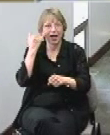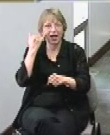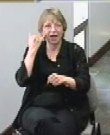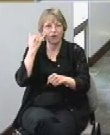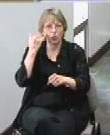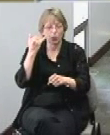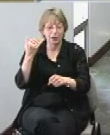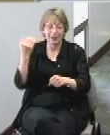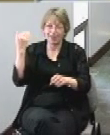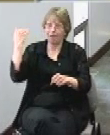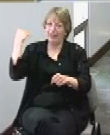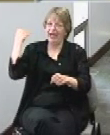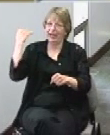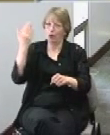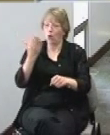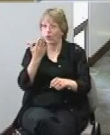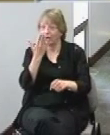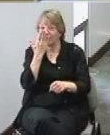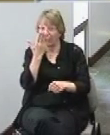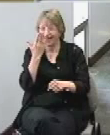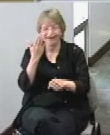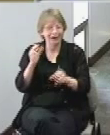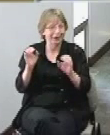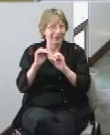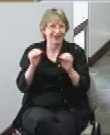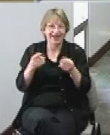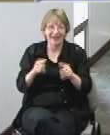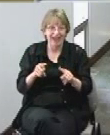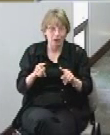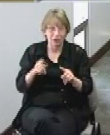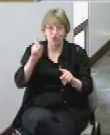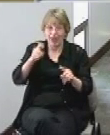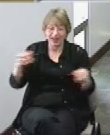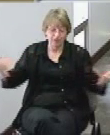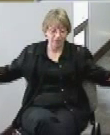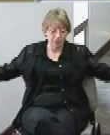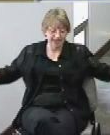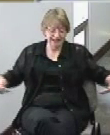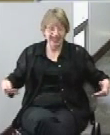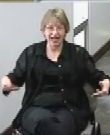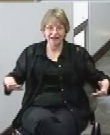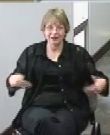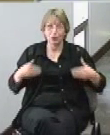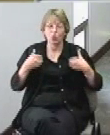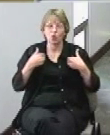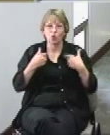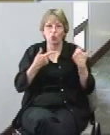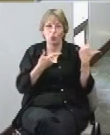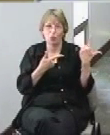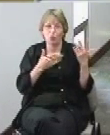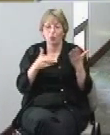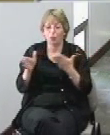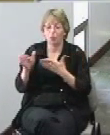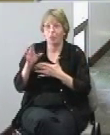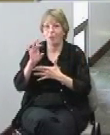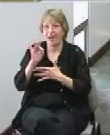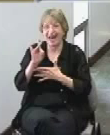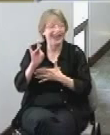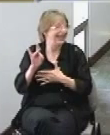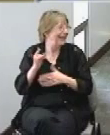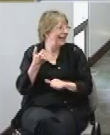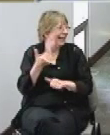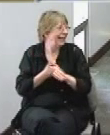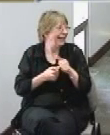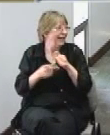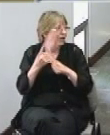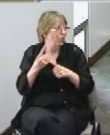we're gonna but each one of these we're gonna have eight of these each one